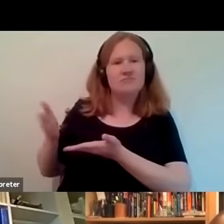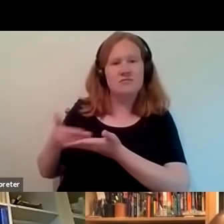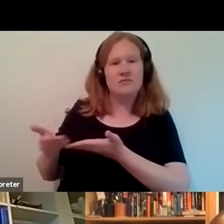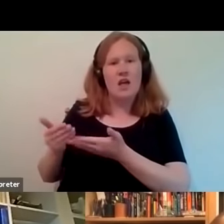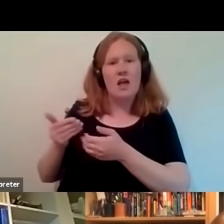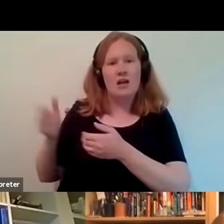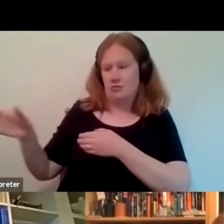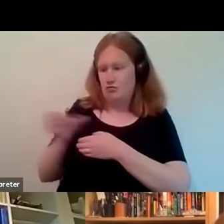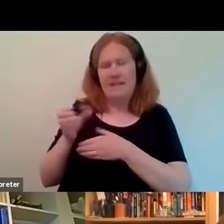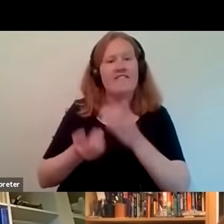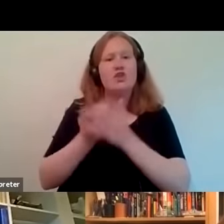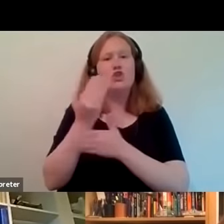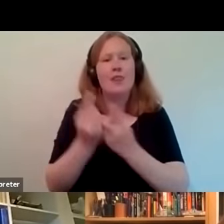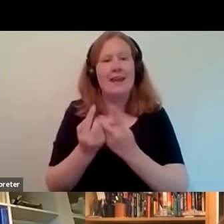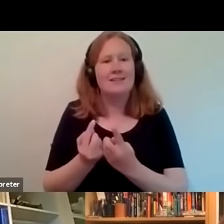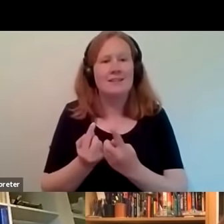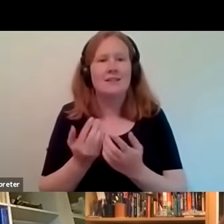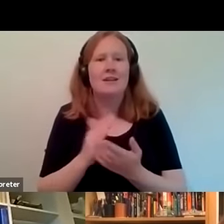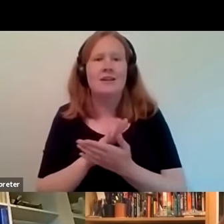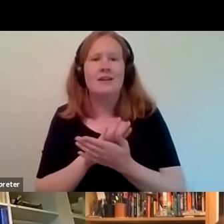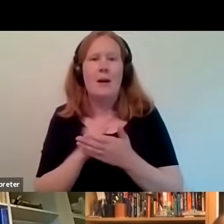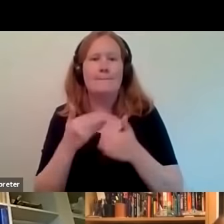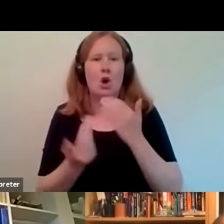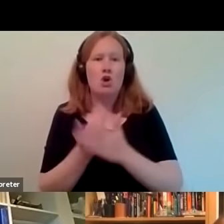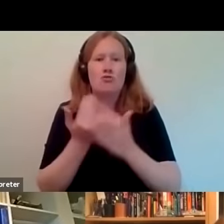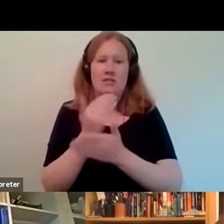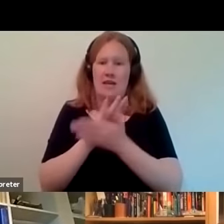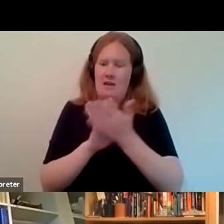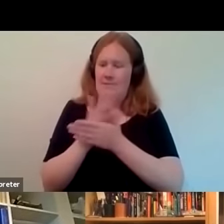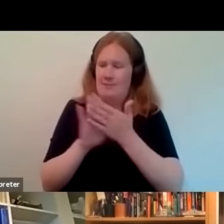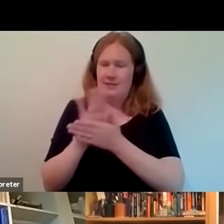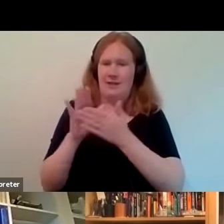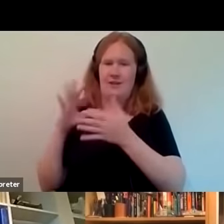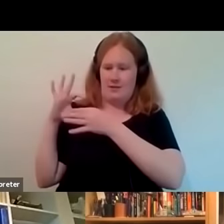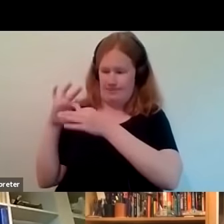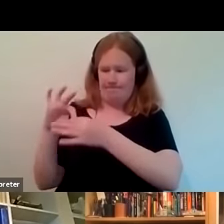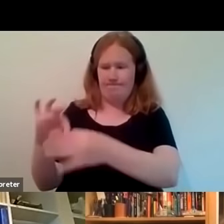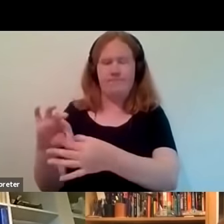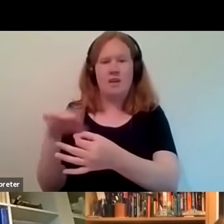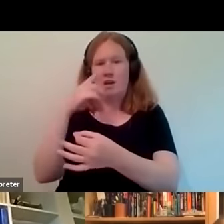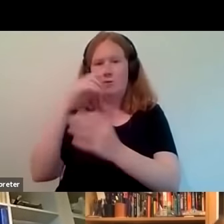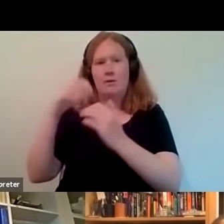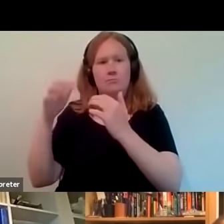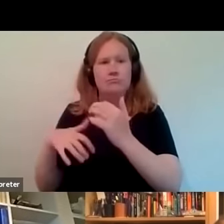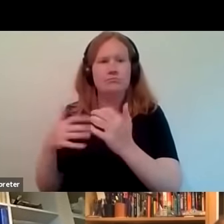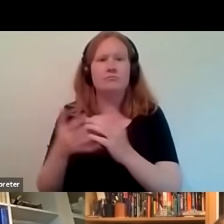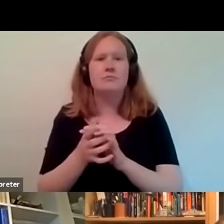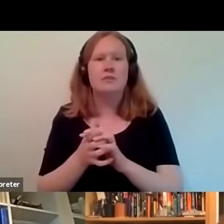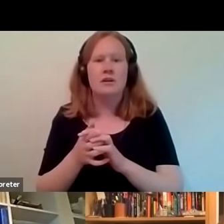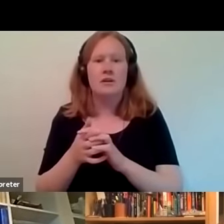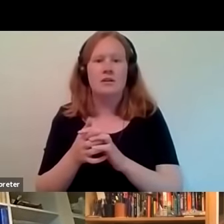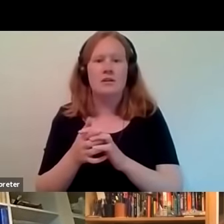current and we lose the intergenerational connections of this i think uh fantastic uh